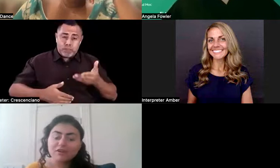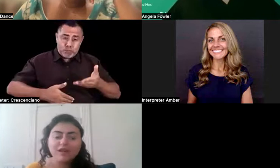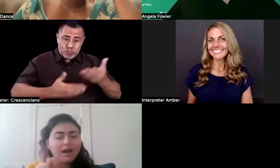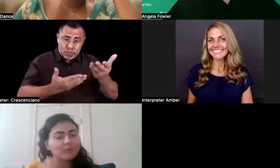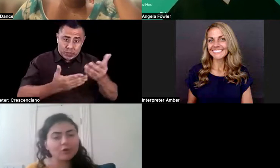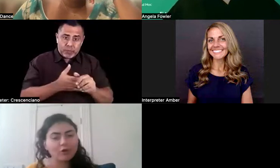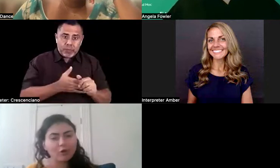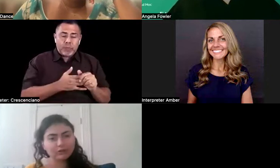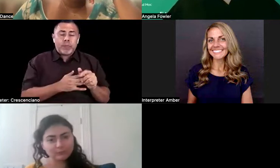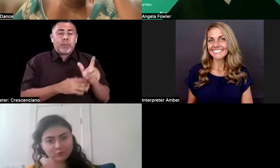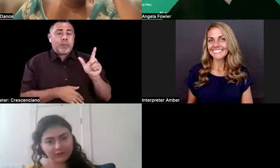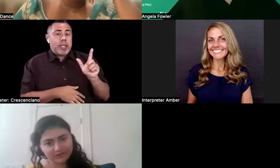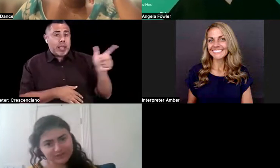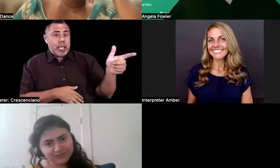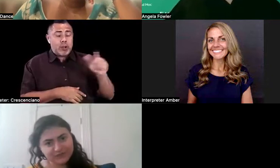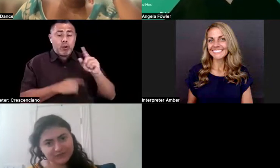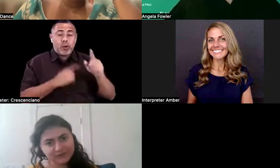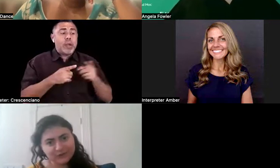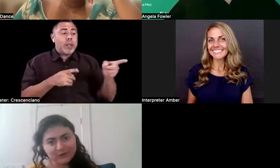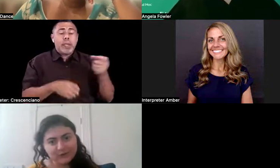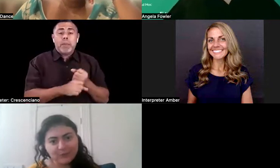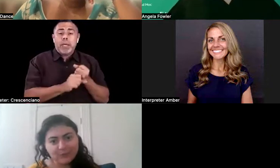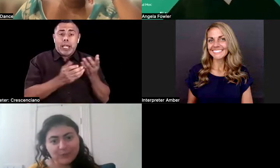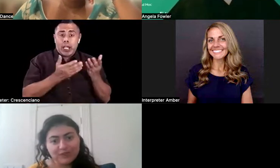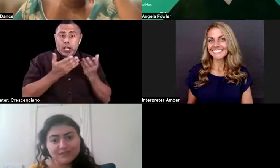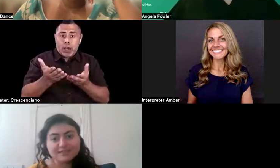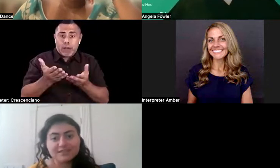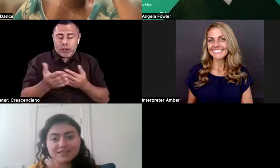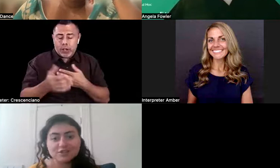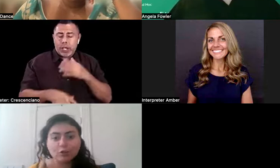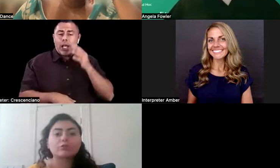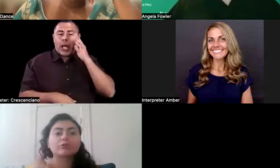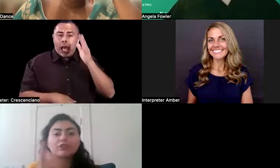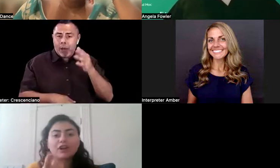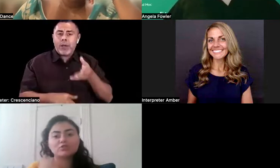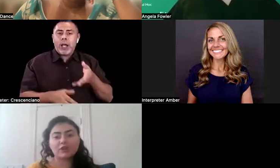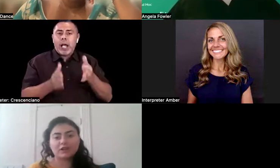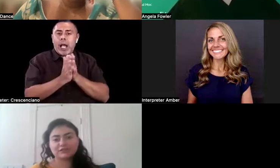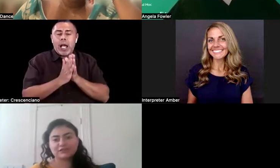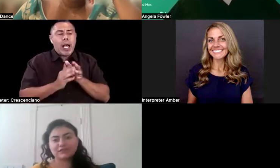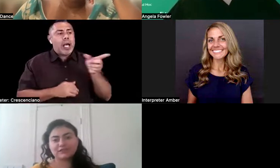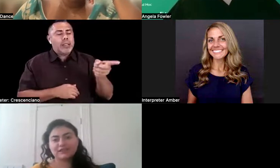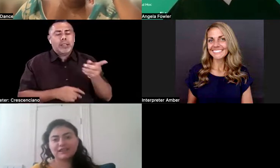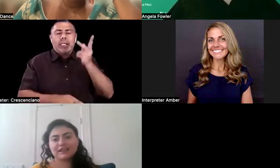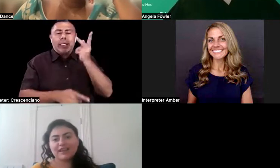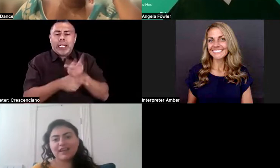offer, I'm going to hold them to it because it's an oral contract.